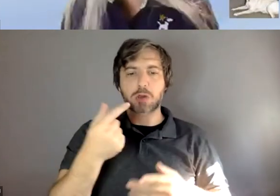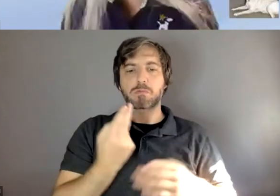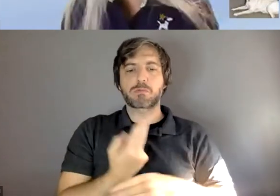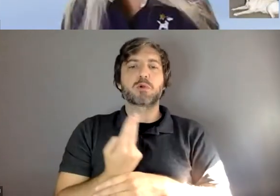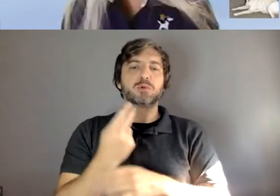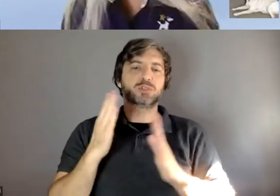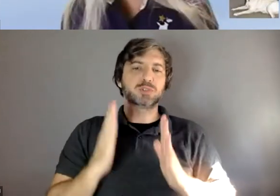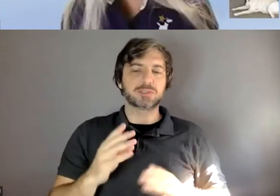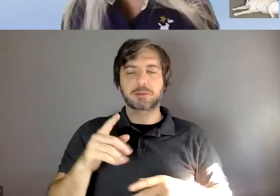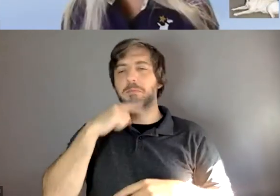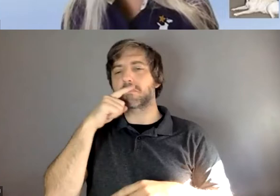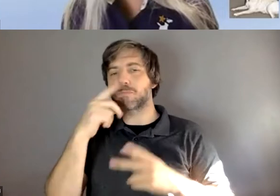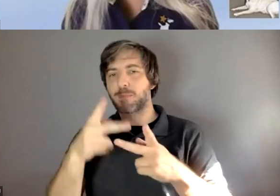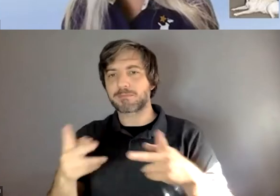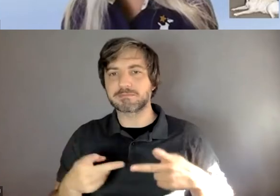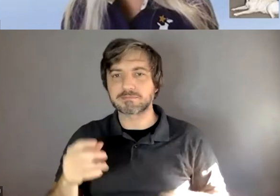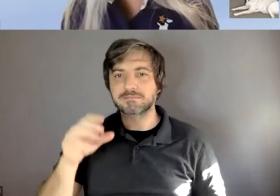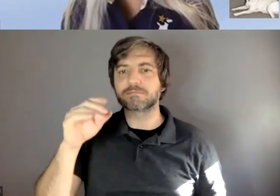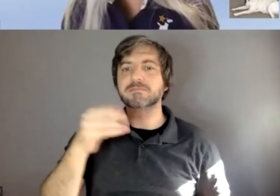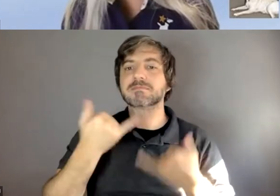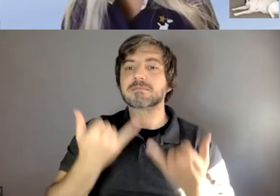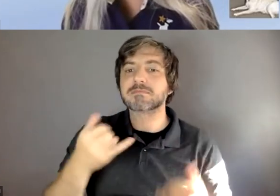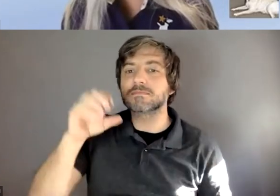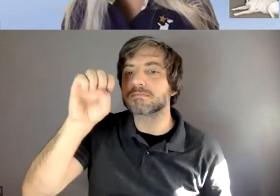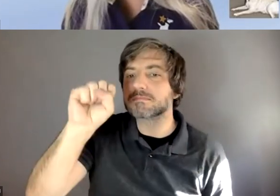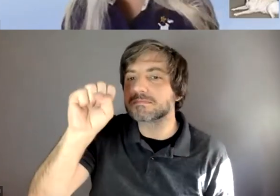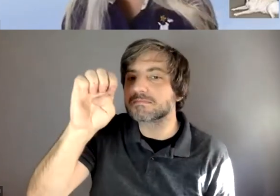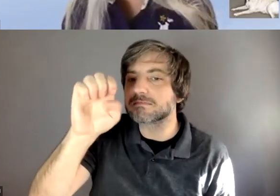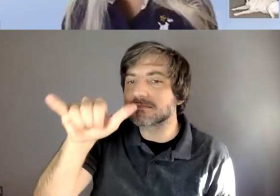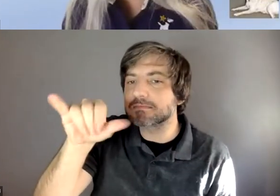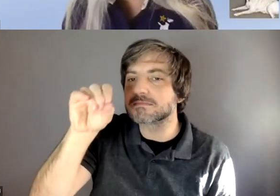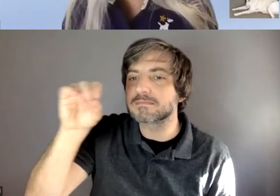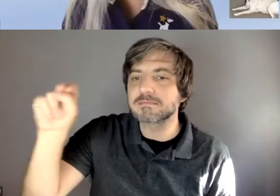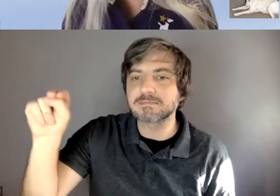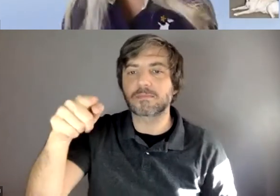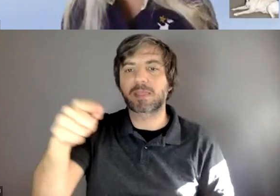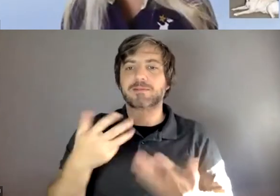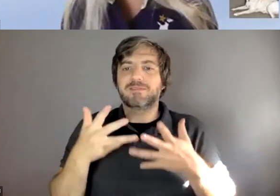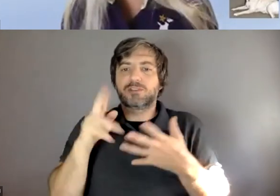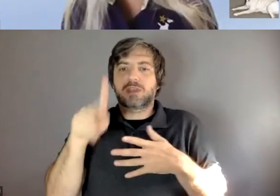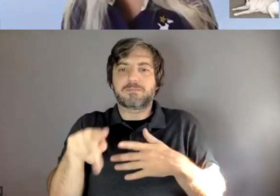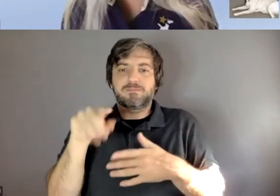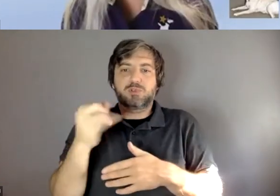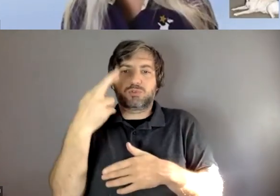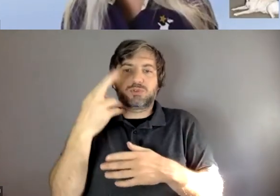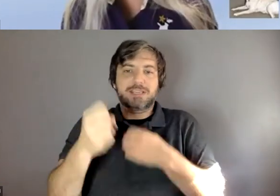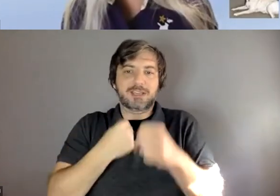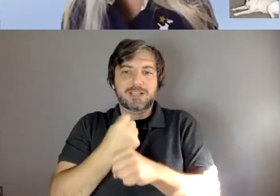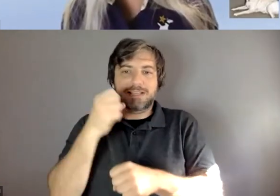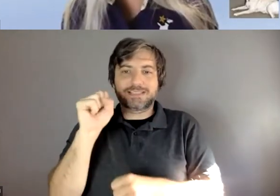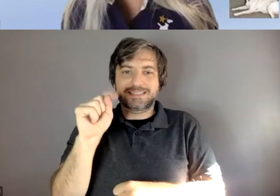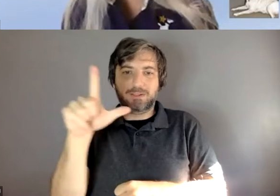next we have sayun sayun is finishing up his junior year at st louis university with a major in social work